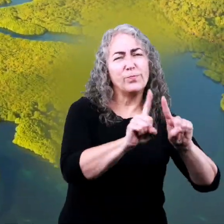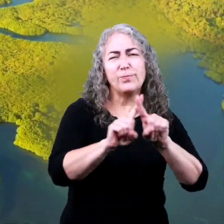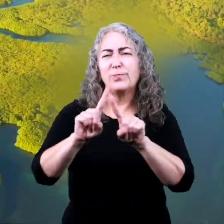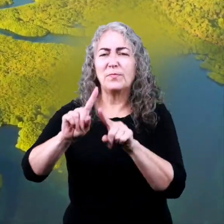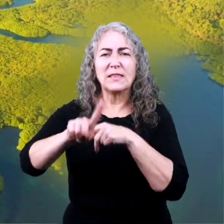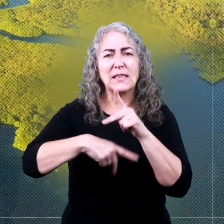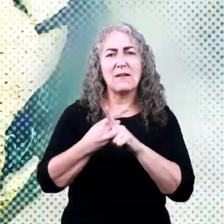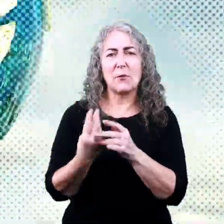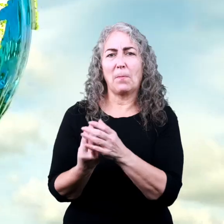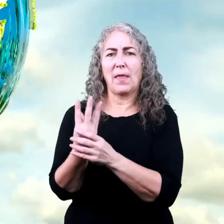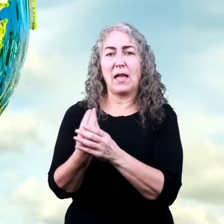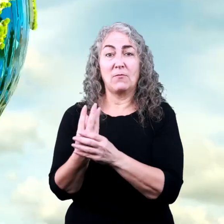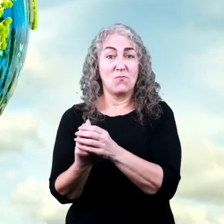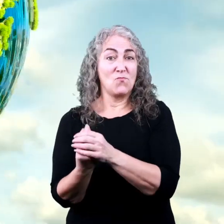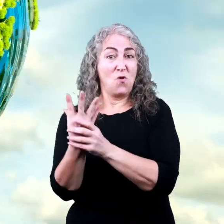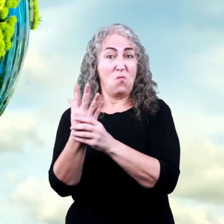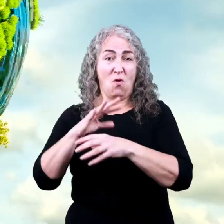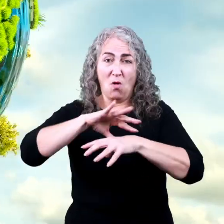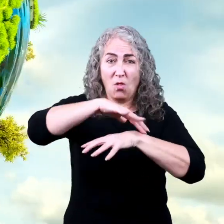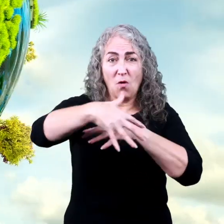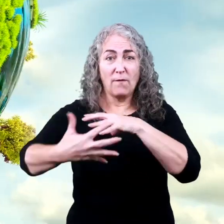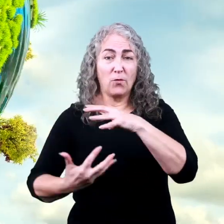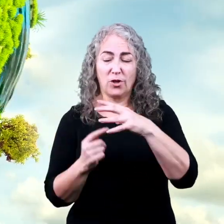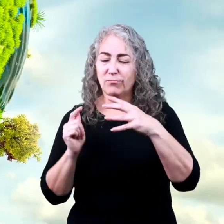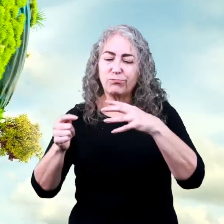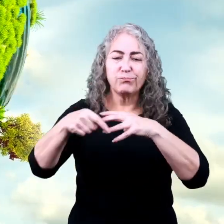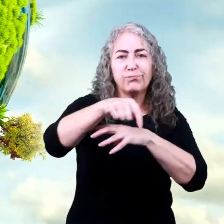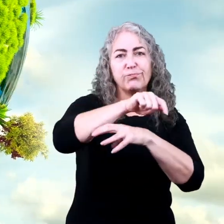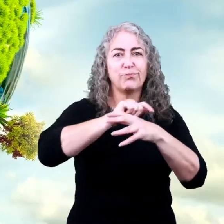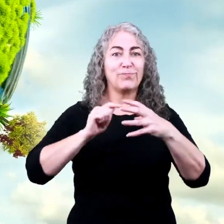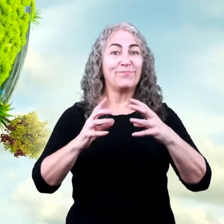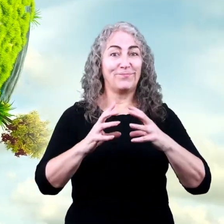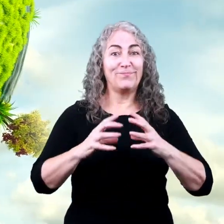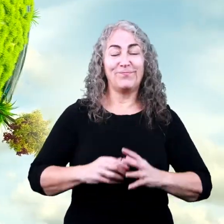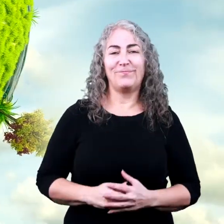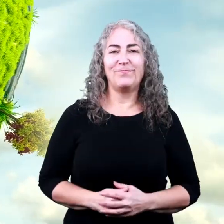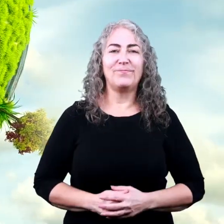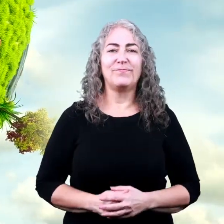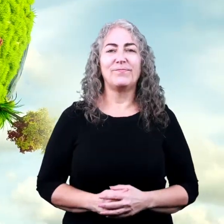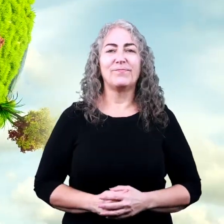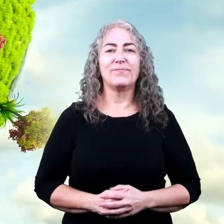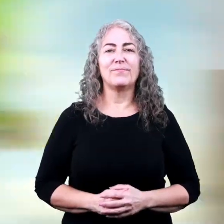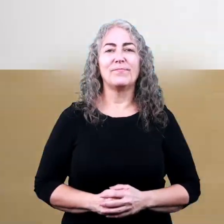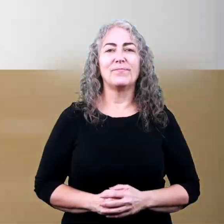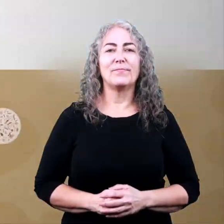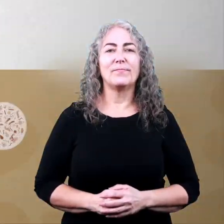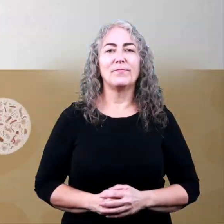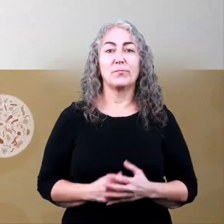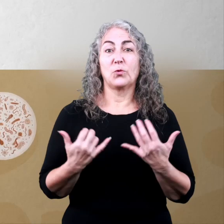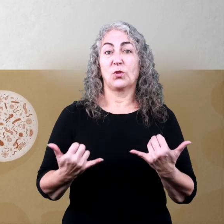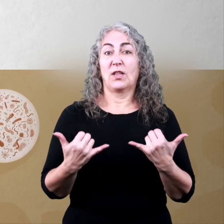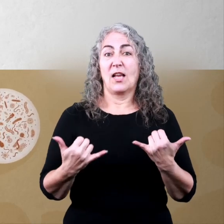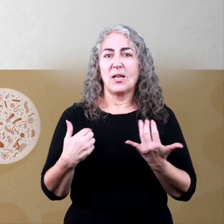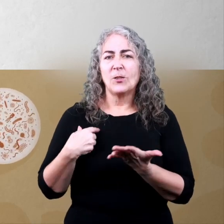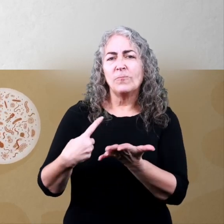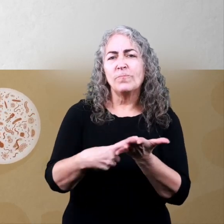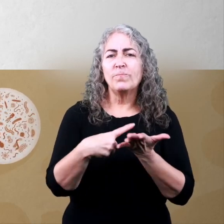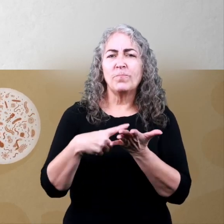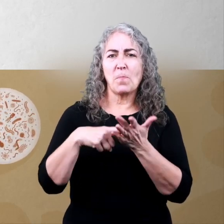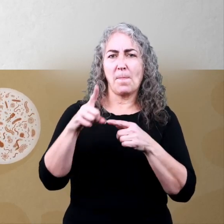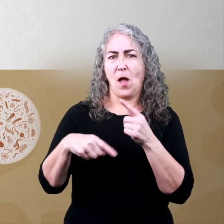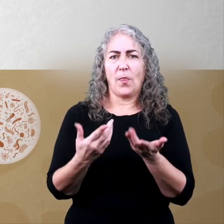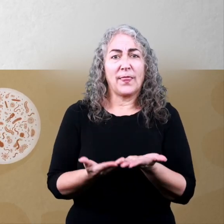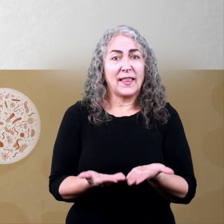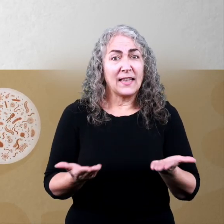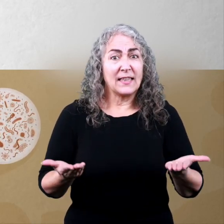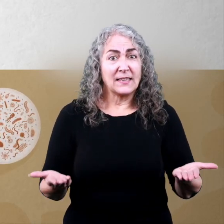different kinds of plants that grow all around the world, on every single continent. Today, we are